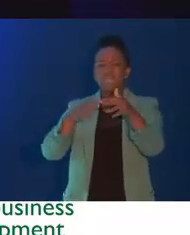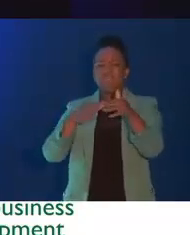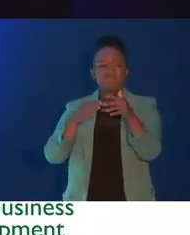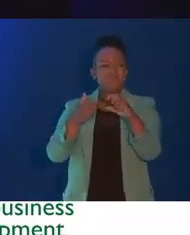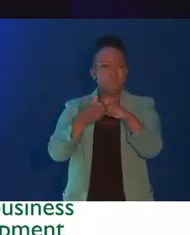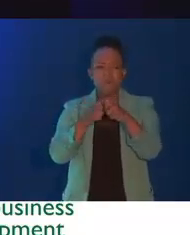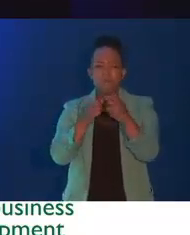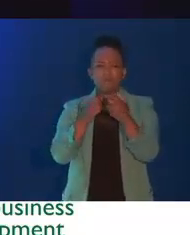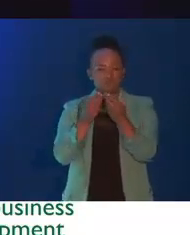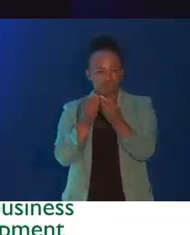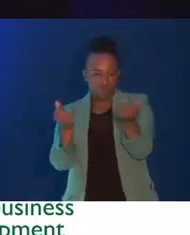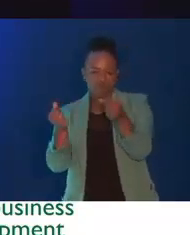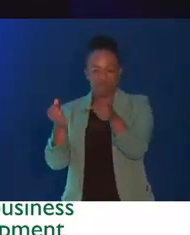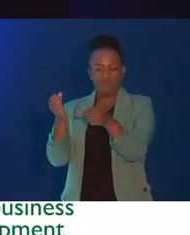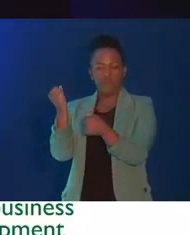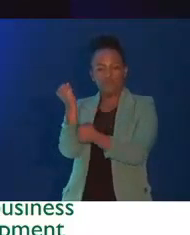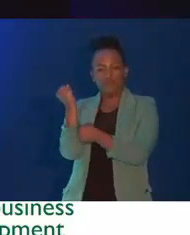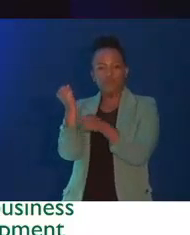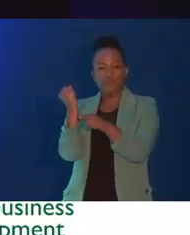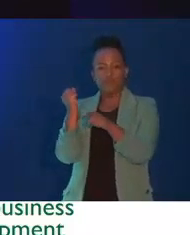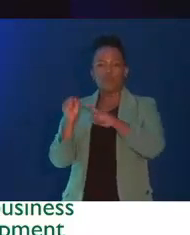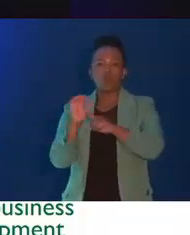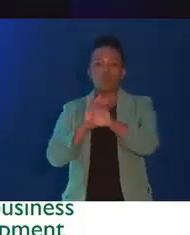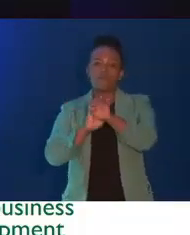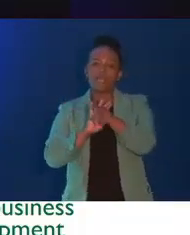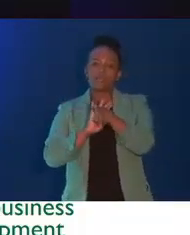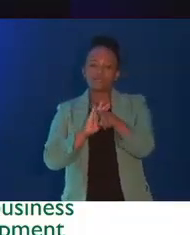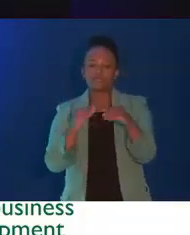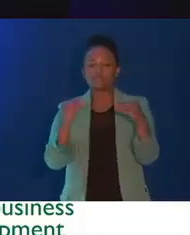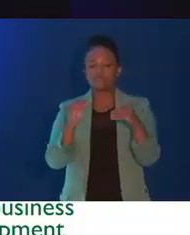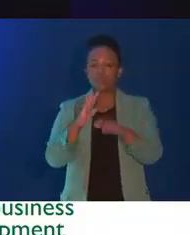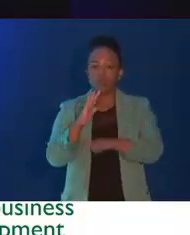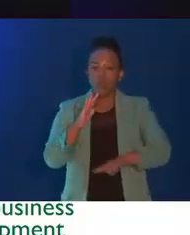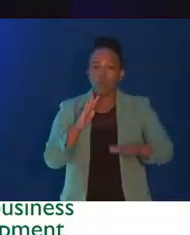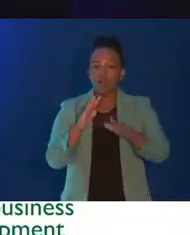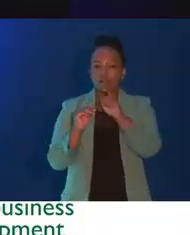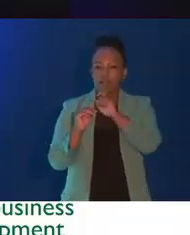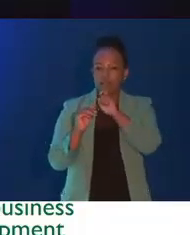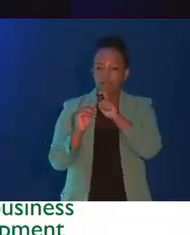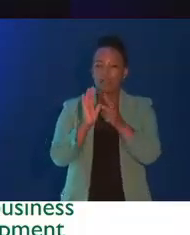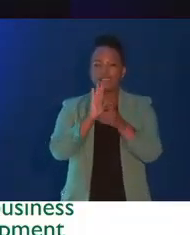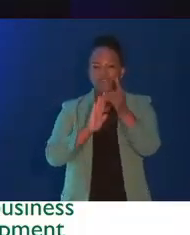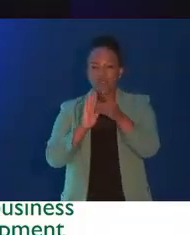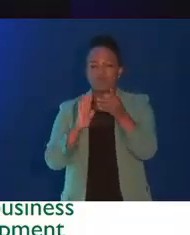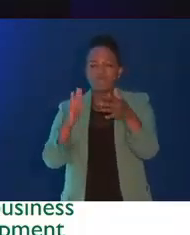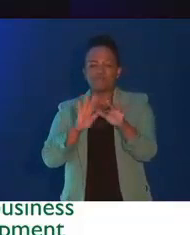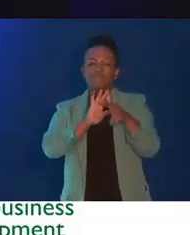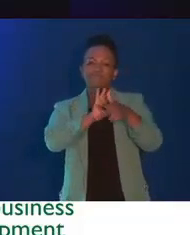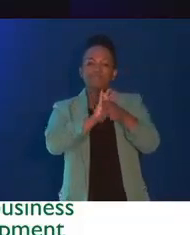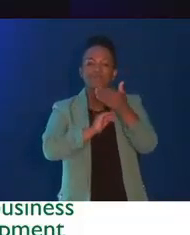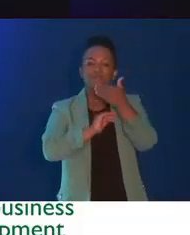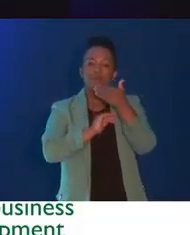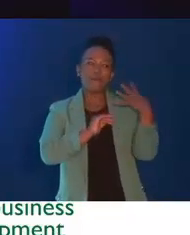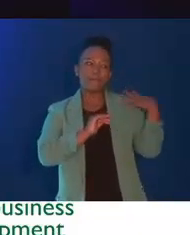of our key instruments to address market power is the localization framework which we developed and was approved by cabinet.